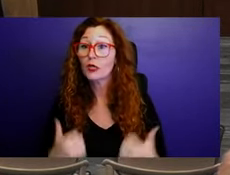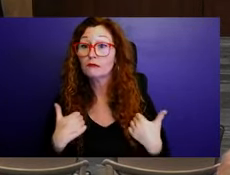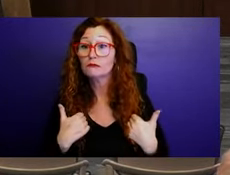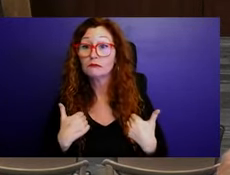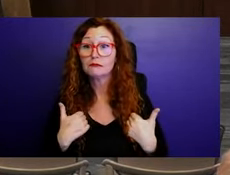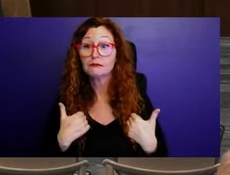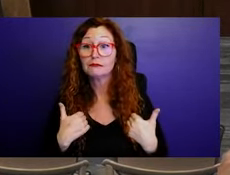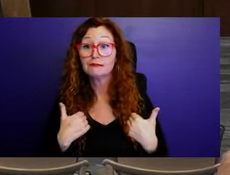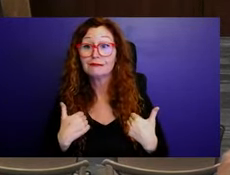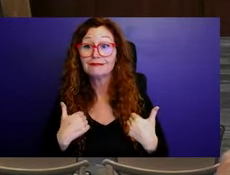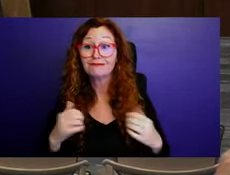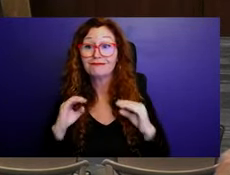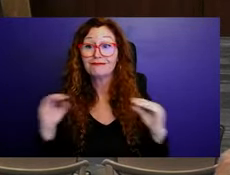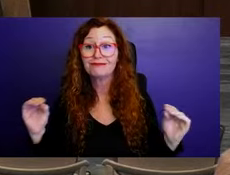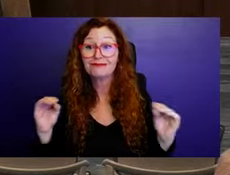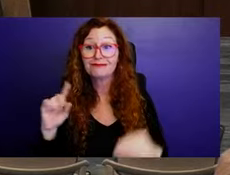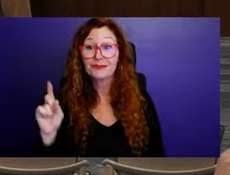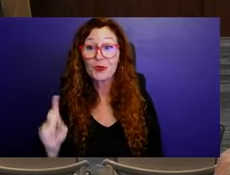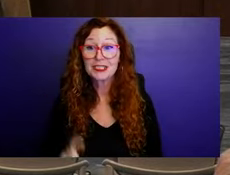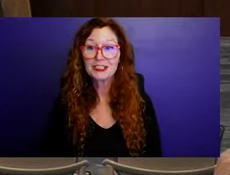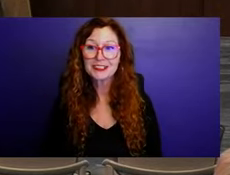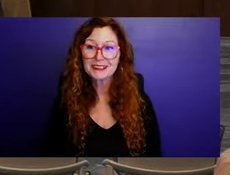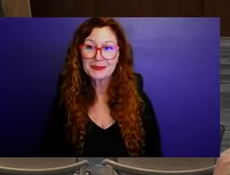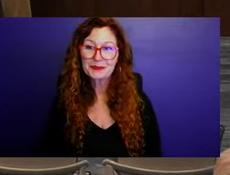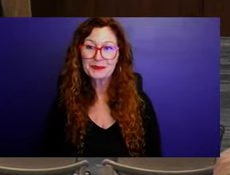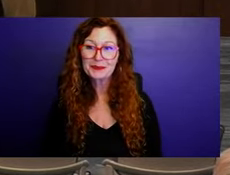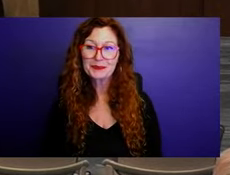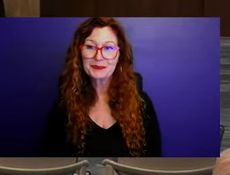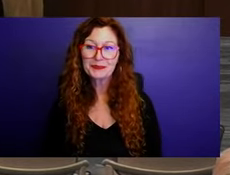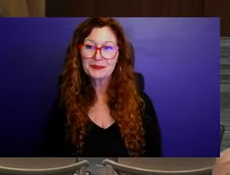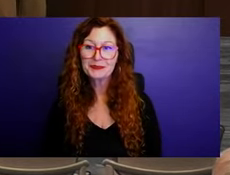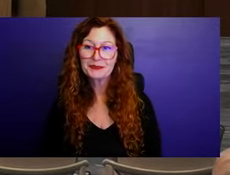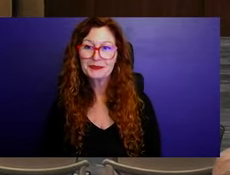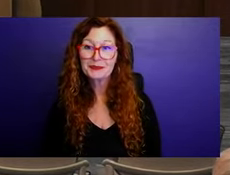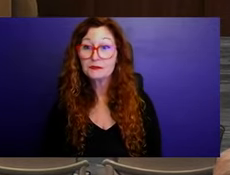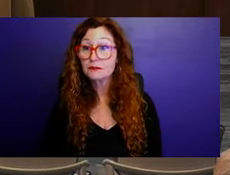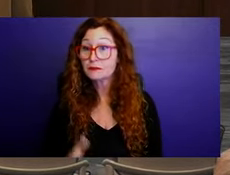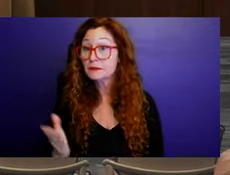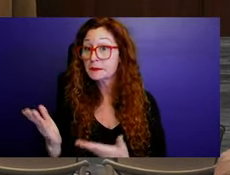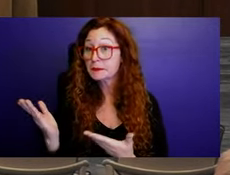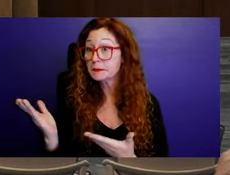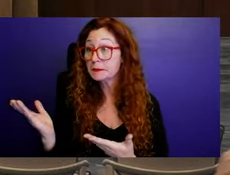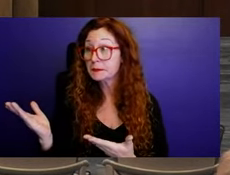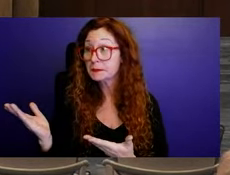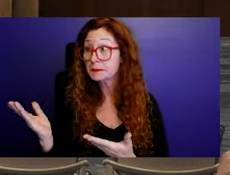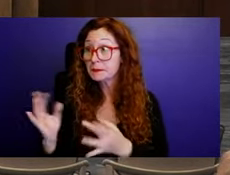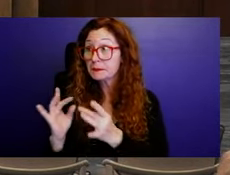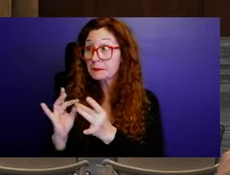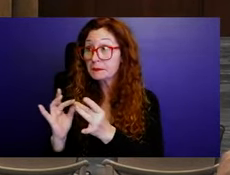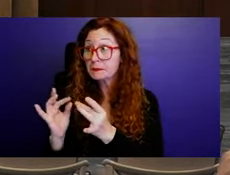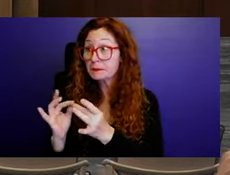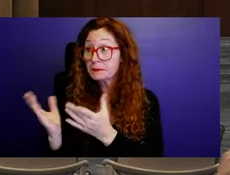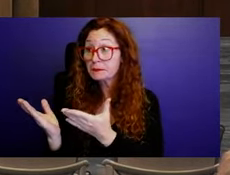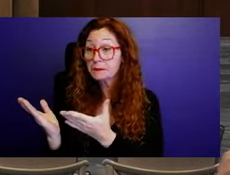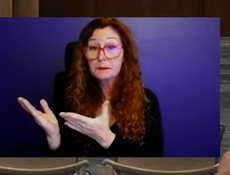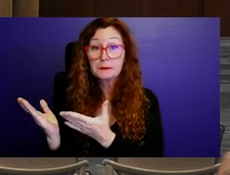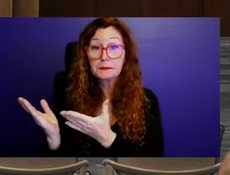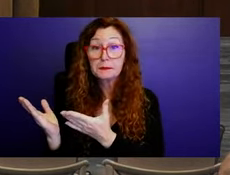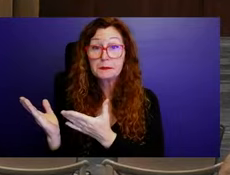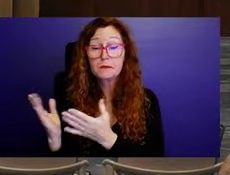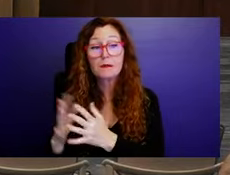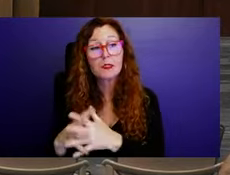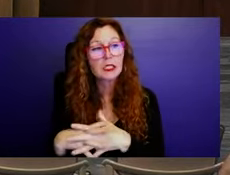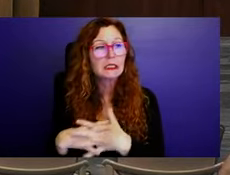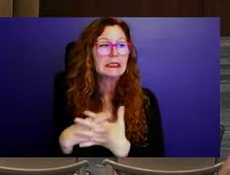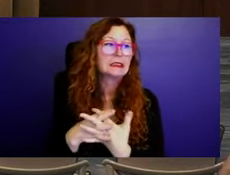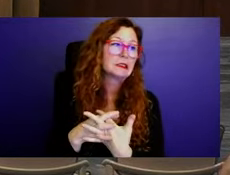Commissioner. Commissioner. anything from you? And really, well, I do have a concern,